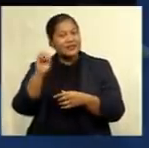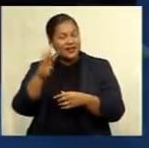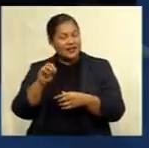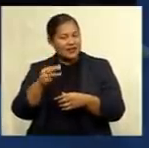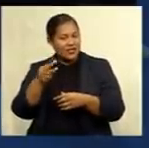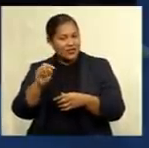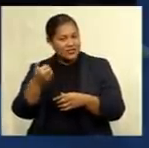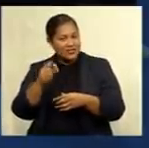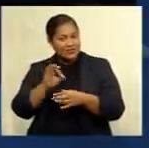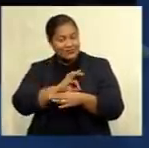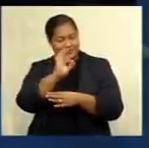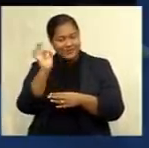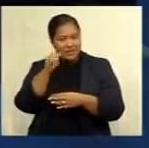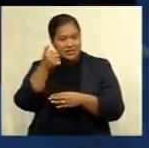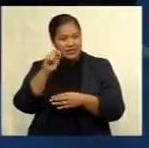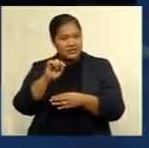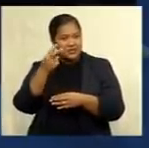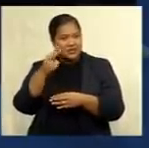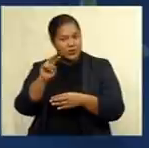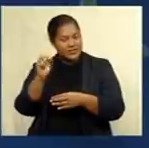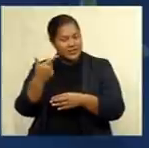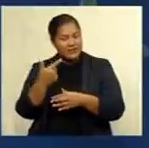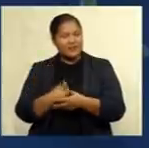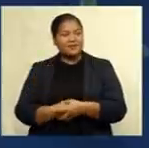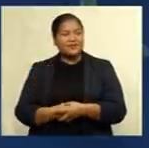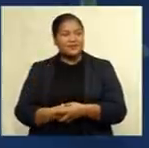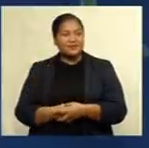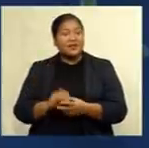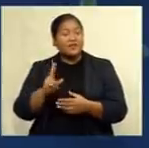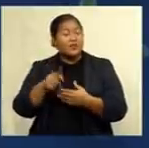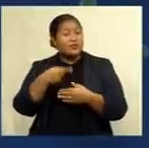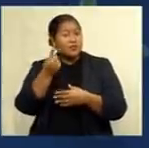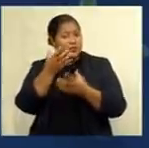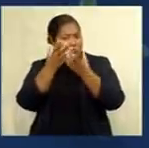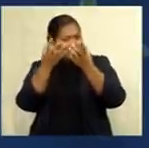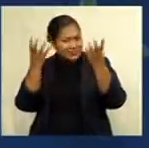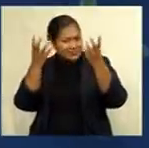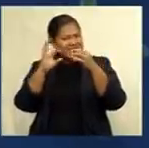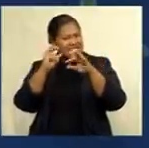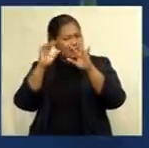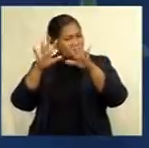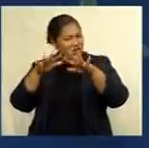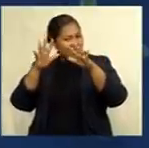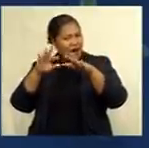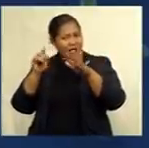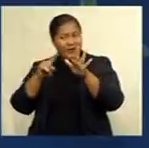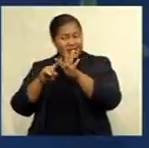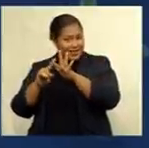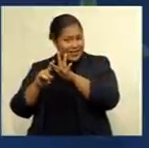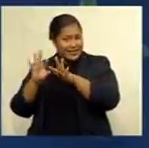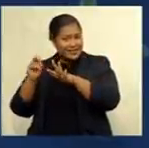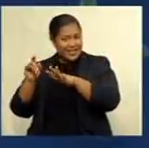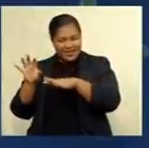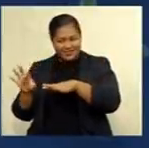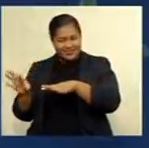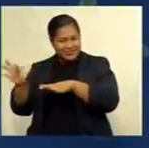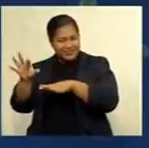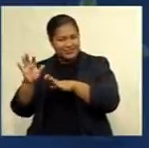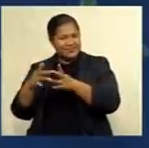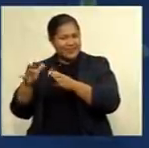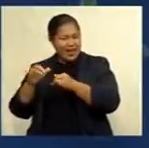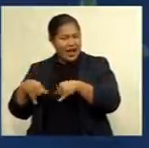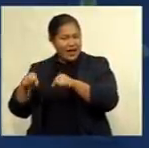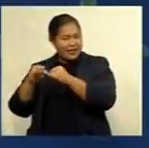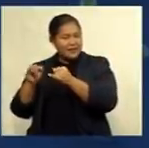a.m. Sunrise is at 6.27 For tomorrow, cloudy periods with some showers over the eastern parts and interior of the larger